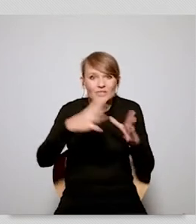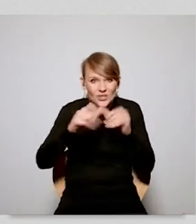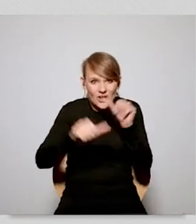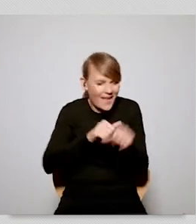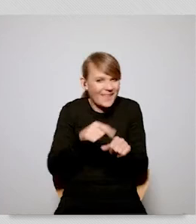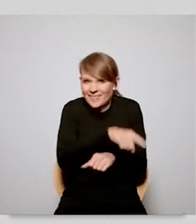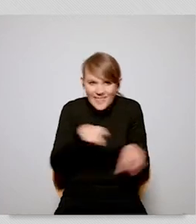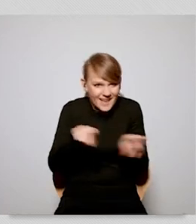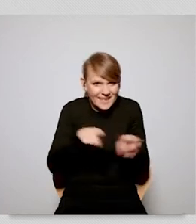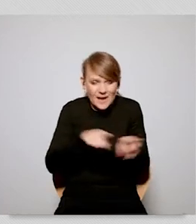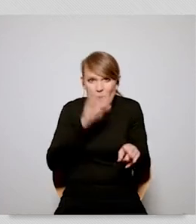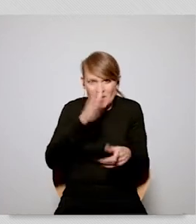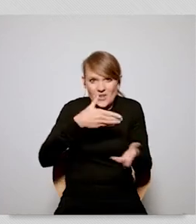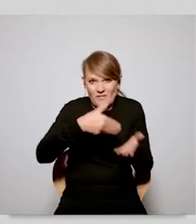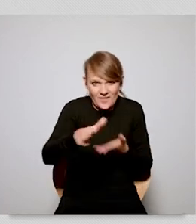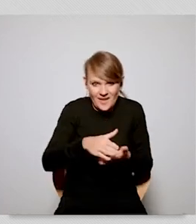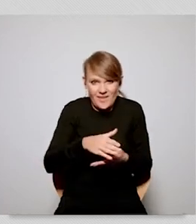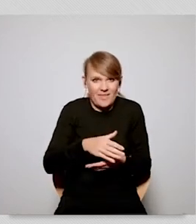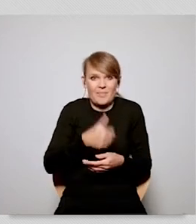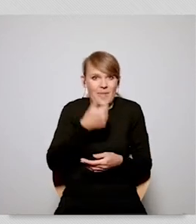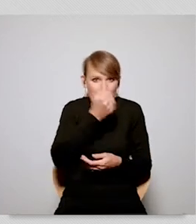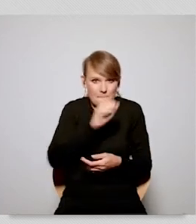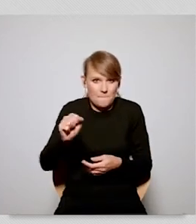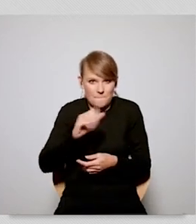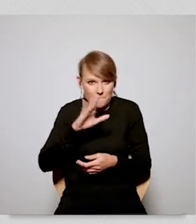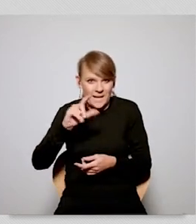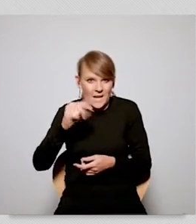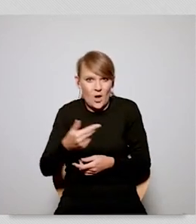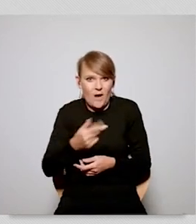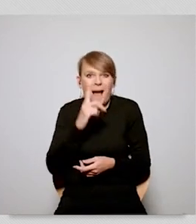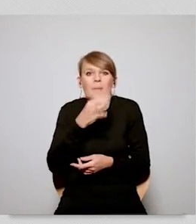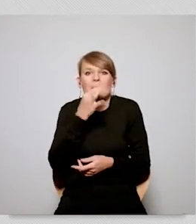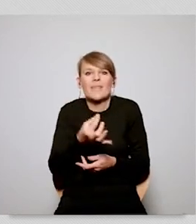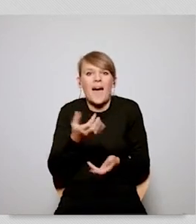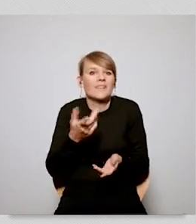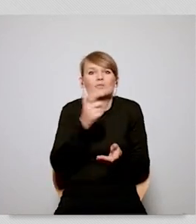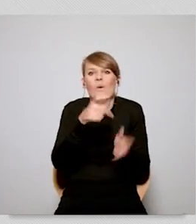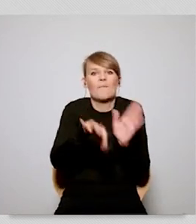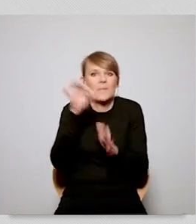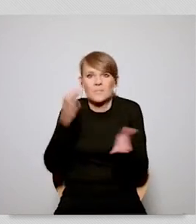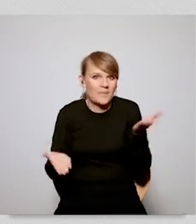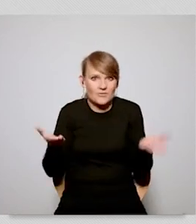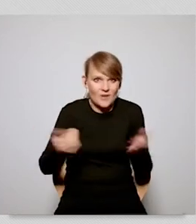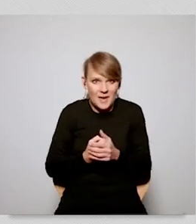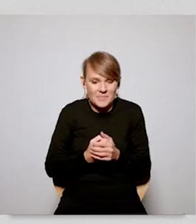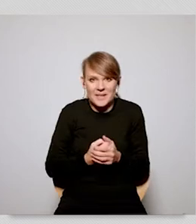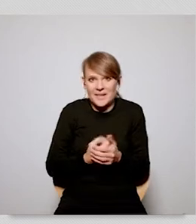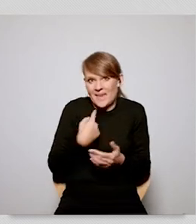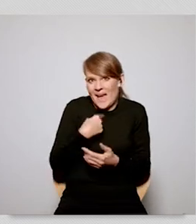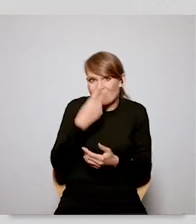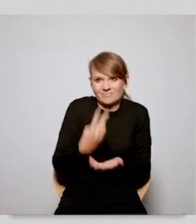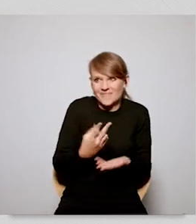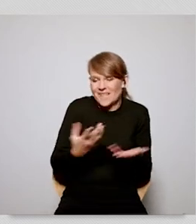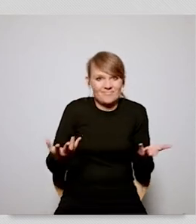sources not the ones we want to support so in the end we will spend that trillion uh zloty the point